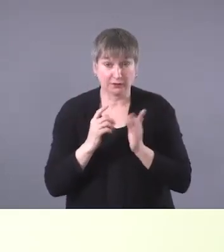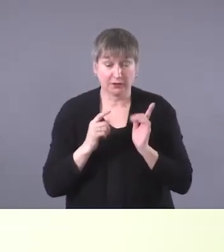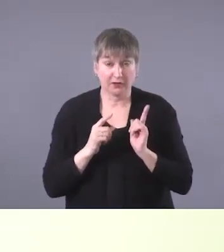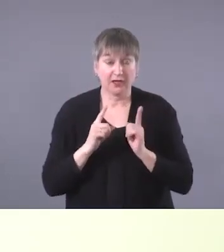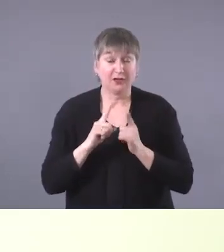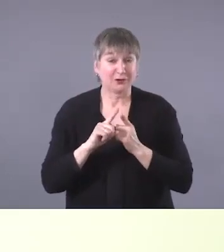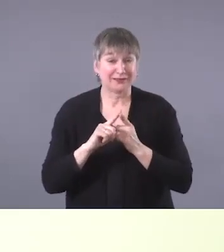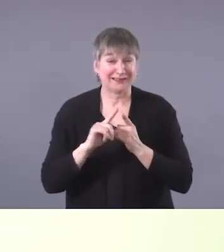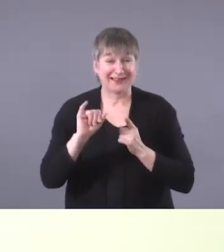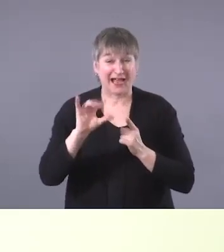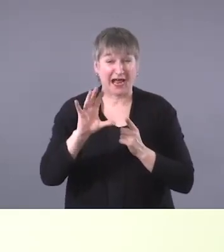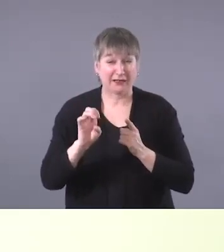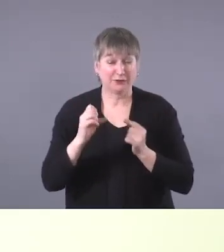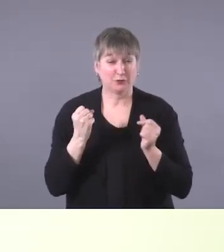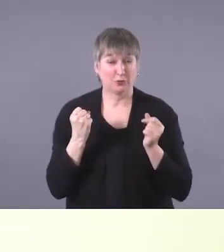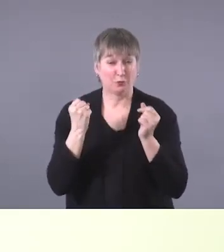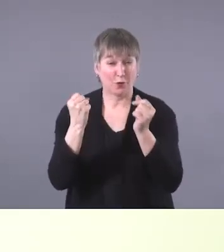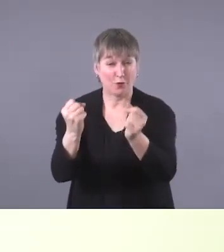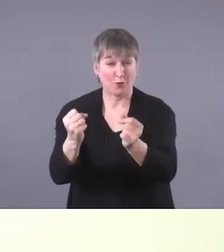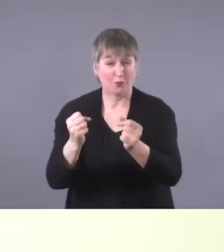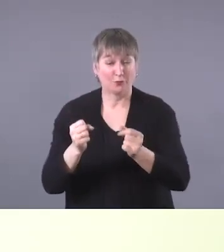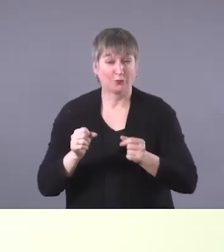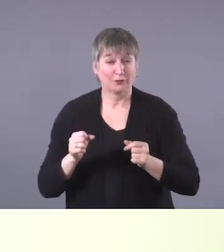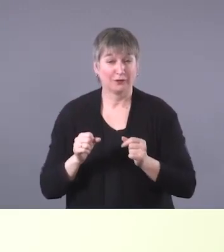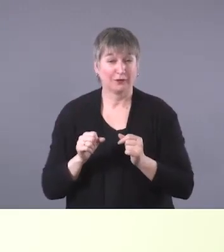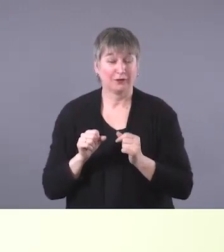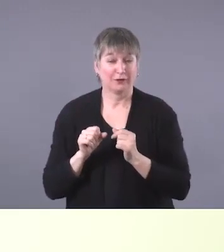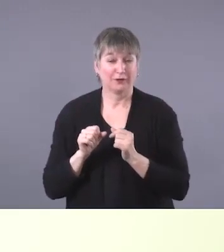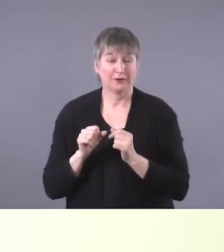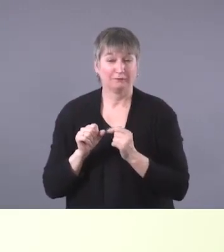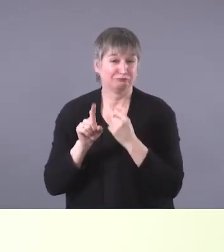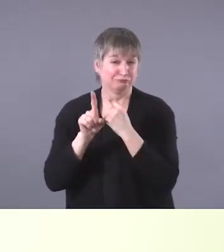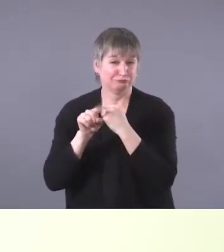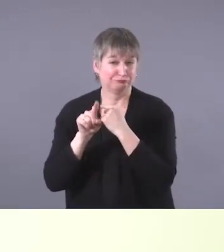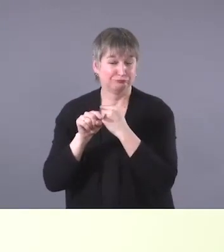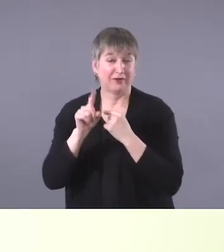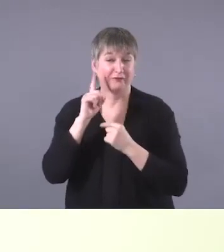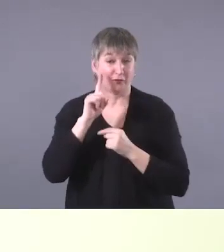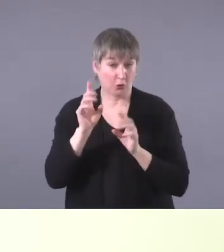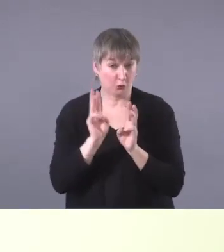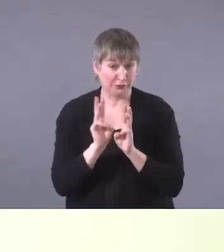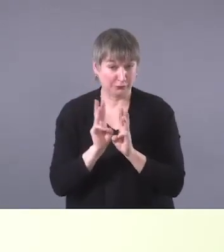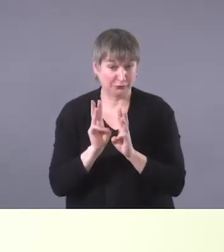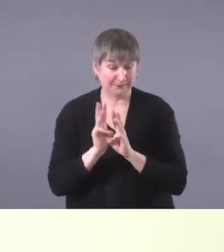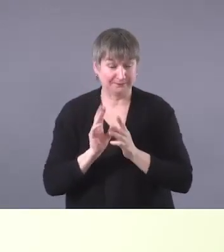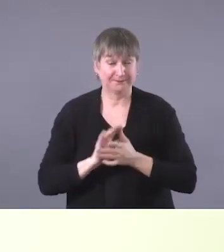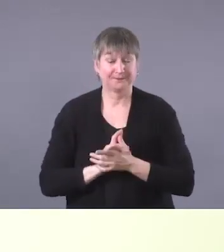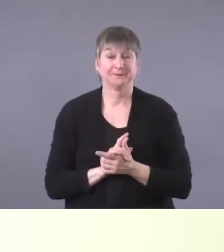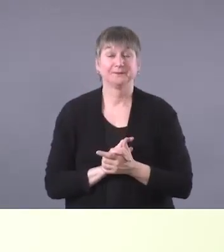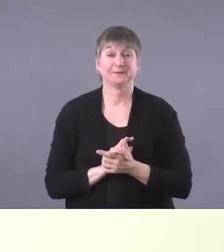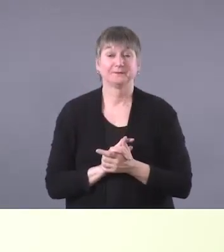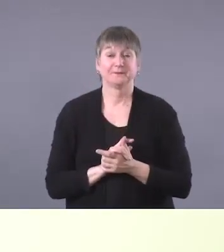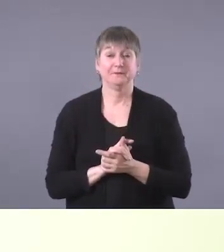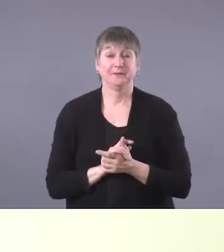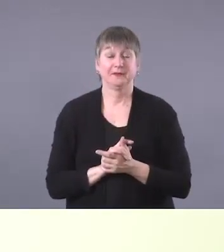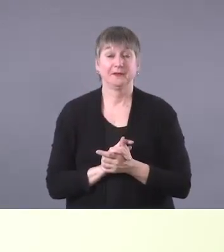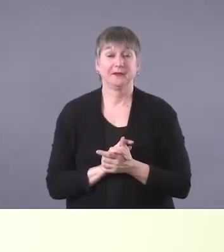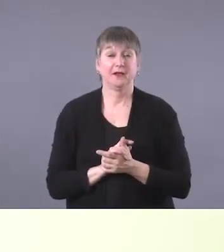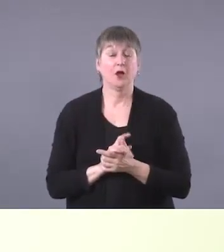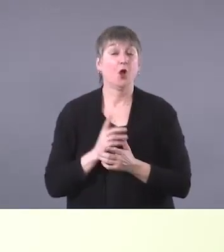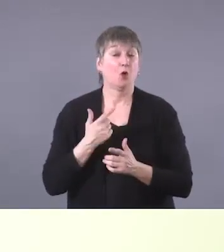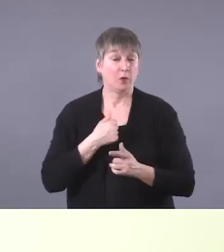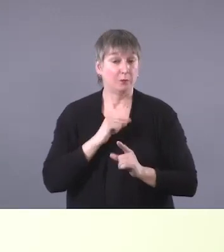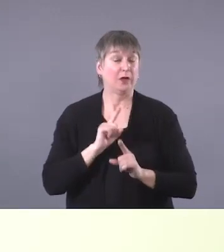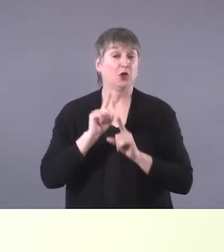road that you can travel on in the winter. When we go for our talking circles